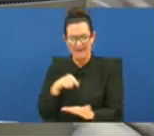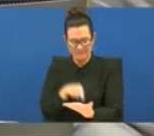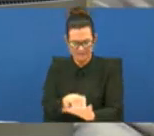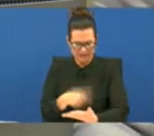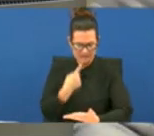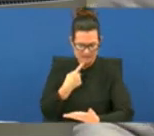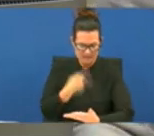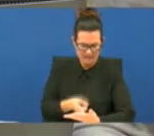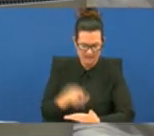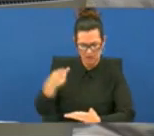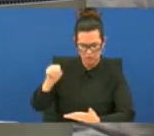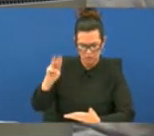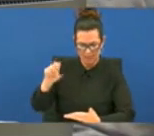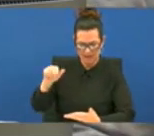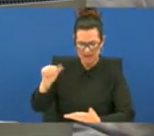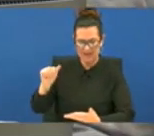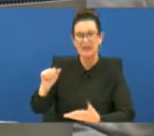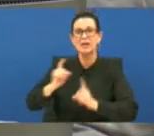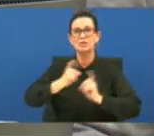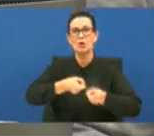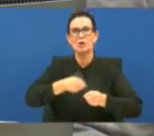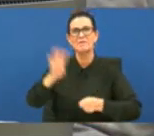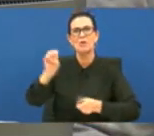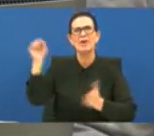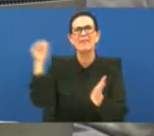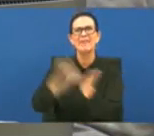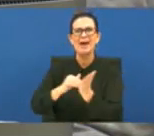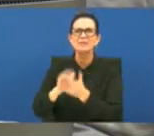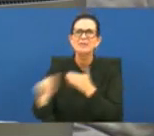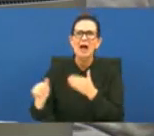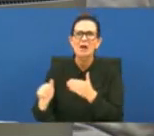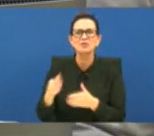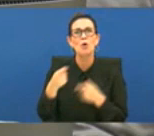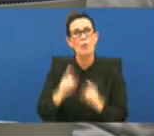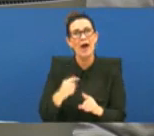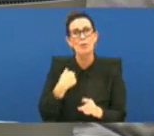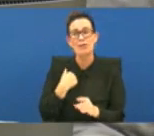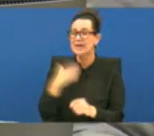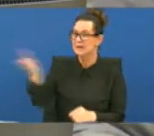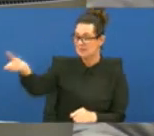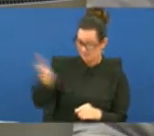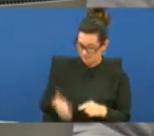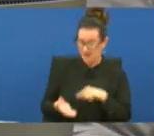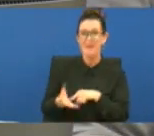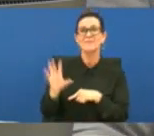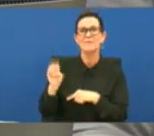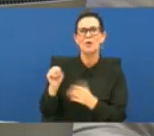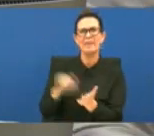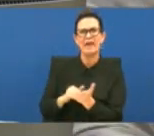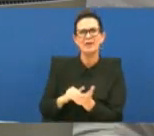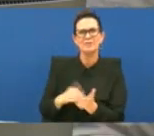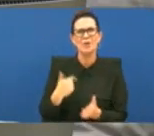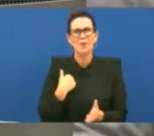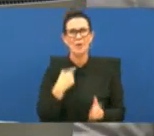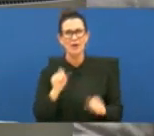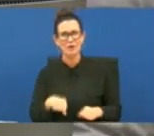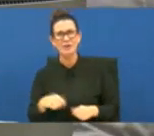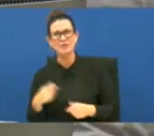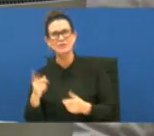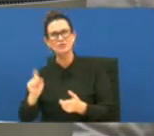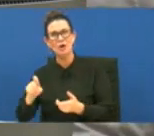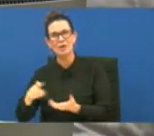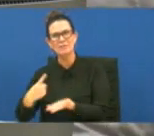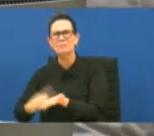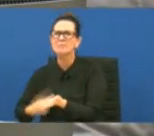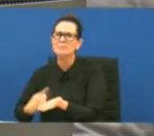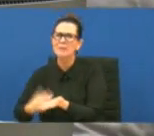that says humana donated forty thousand dollars so while we were taking their check for the forty thousand dollars we couldn't have a sidebar with them and ask